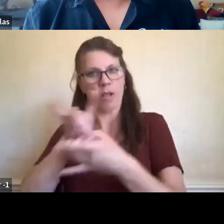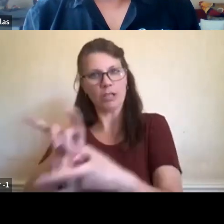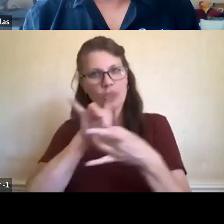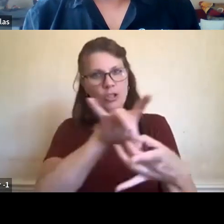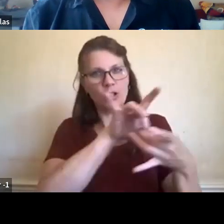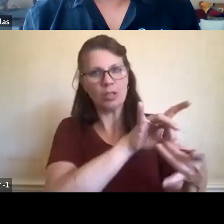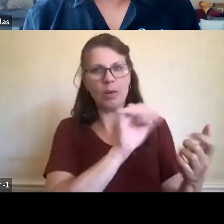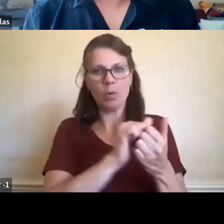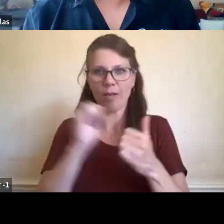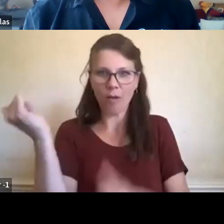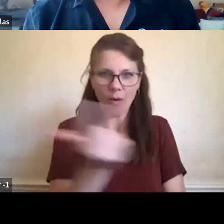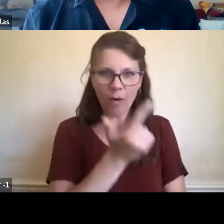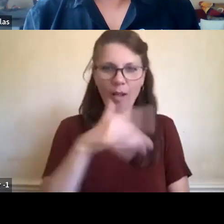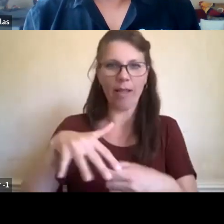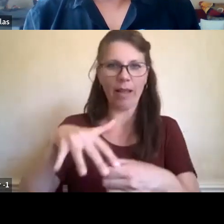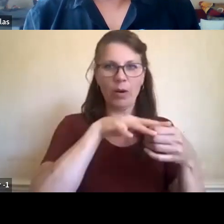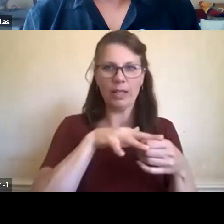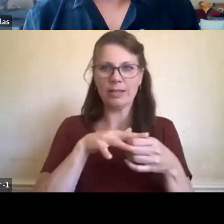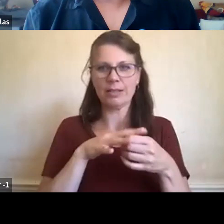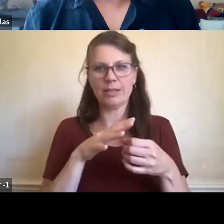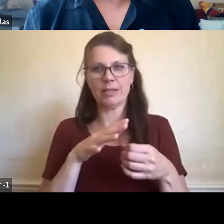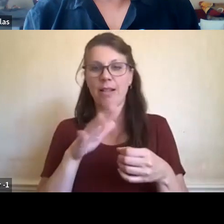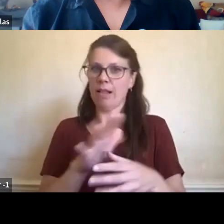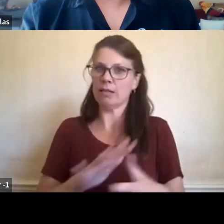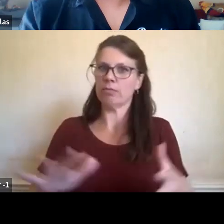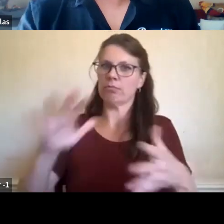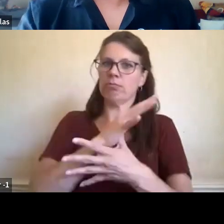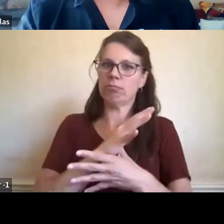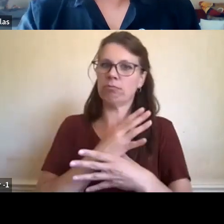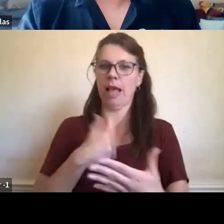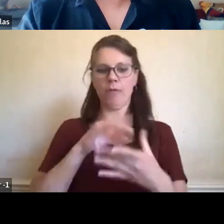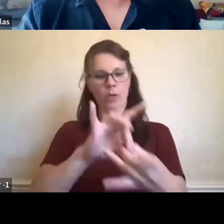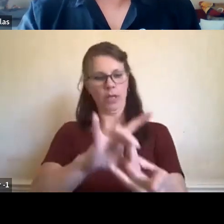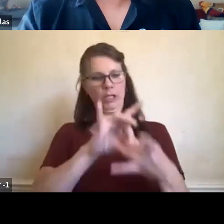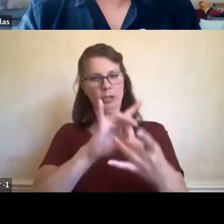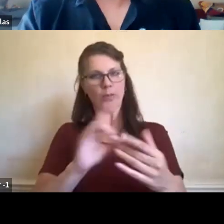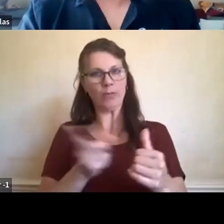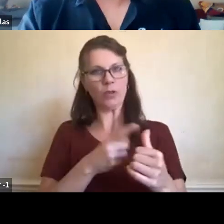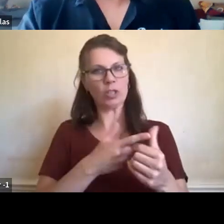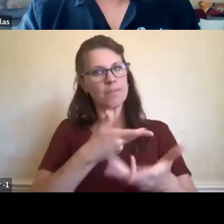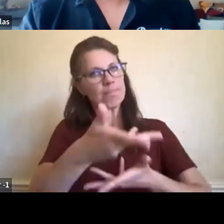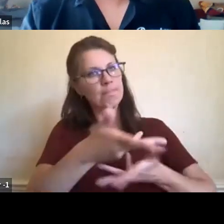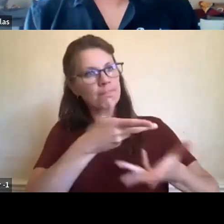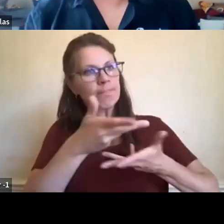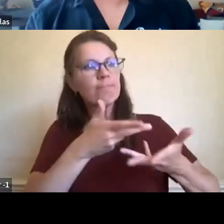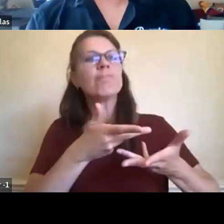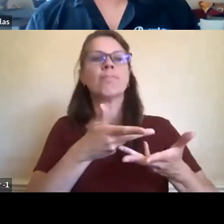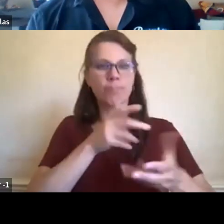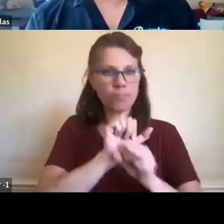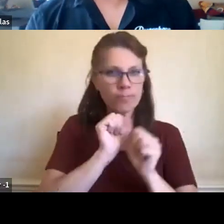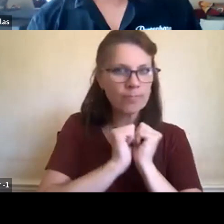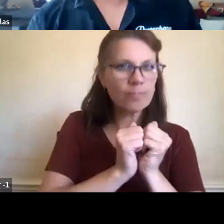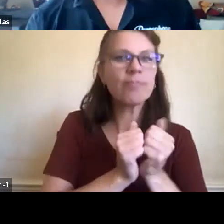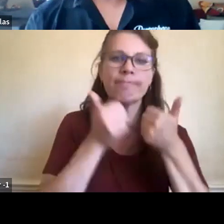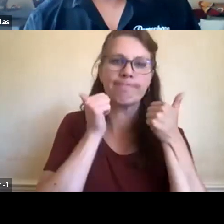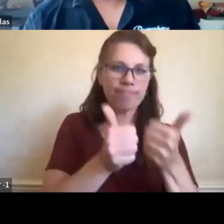Relationship building experience is a big part of the process. Mm-hmm. Yeah, absolutely. We need to,